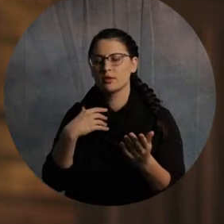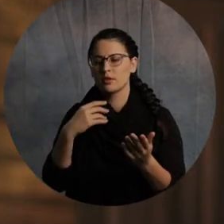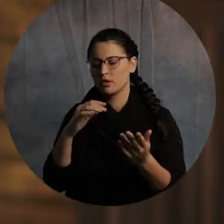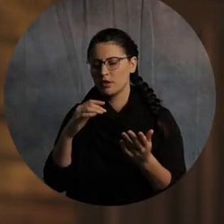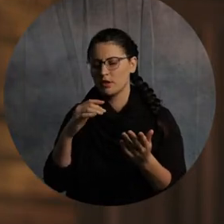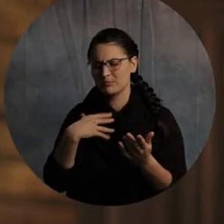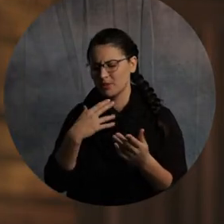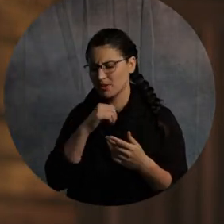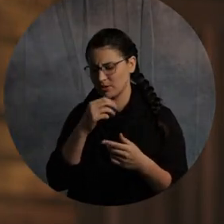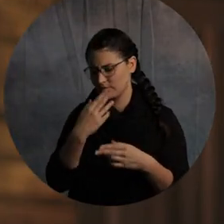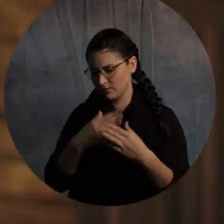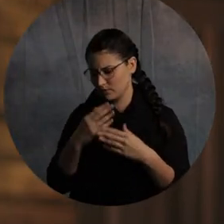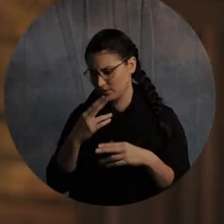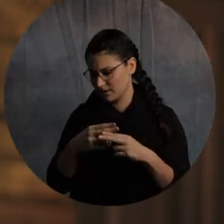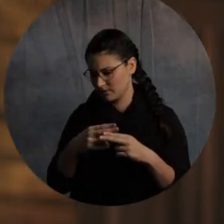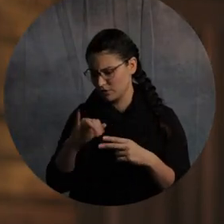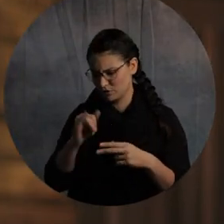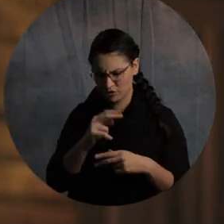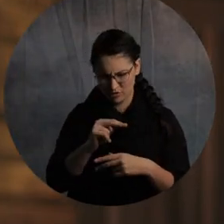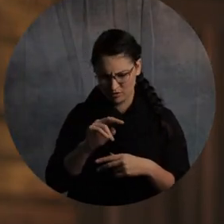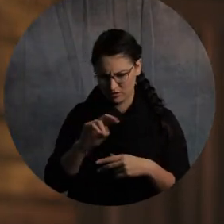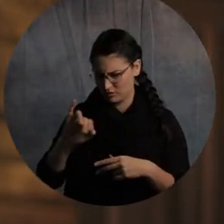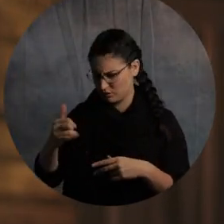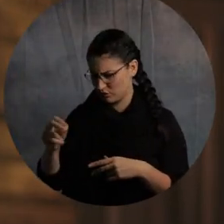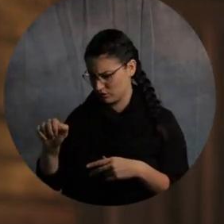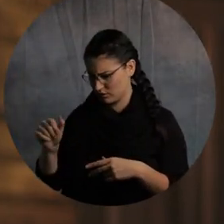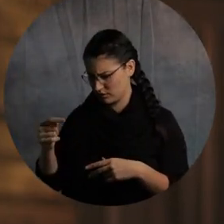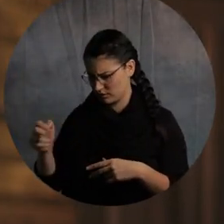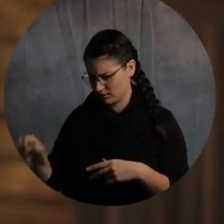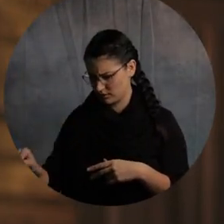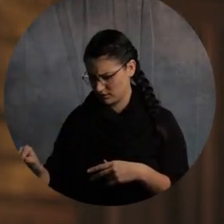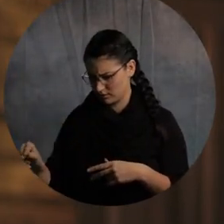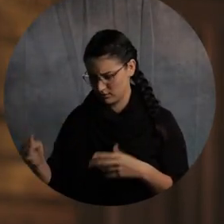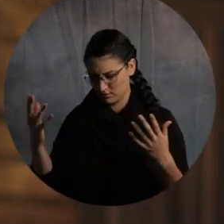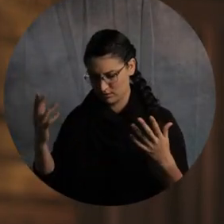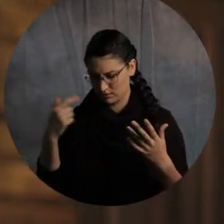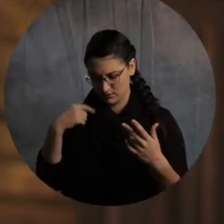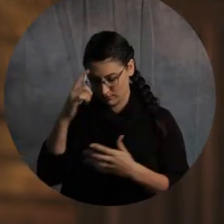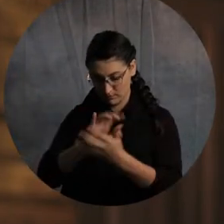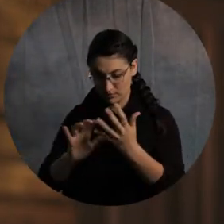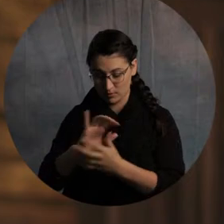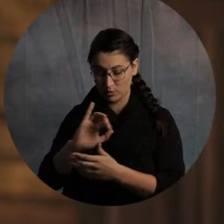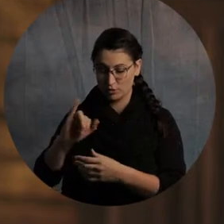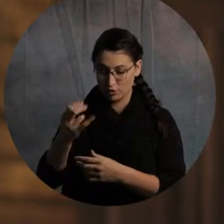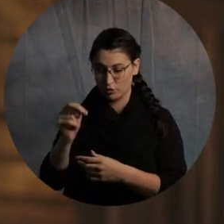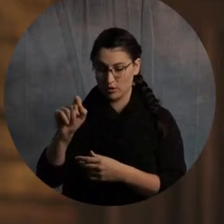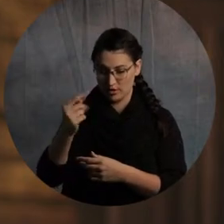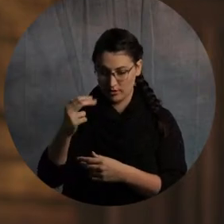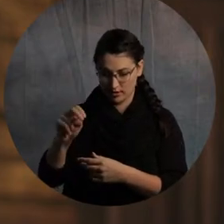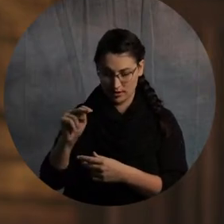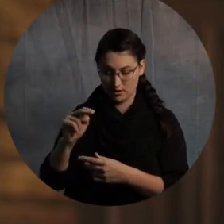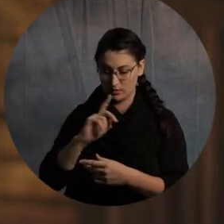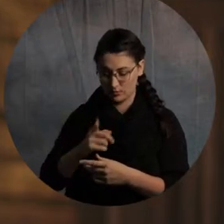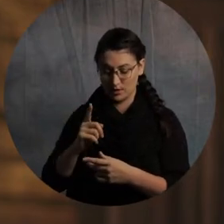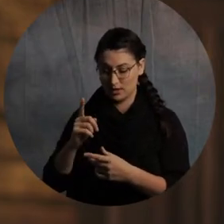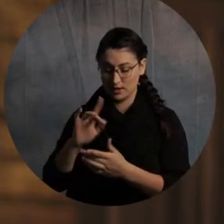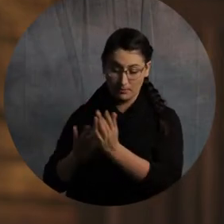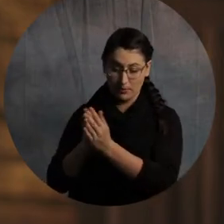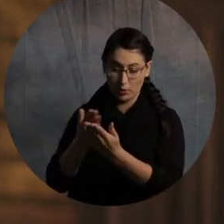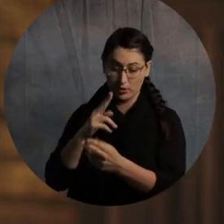so I think one time I was trying to do John and Jonathan, and I was getting them all backwards, and it was a mess, because Jonathan's really biblical, but he's not John, all right? So,